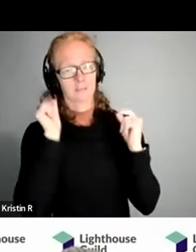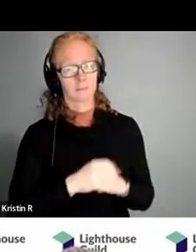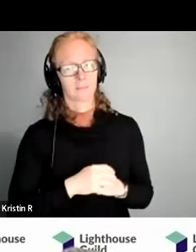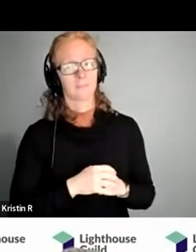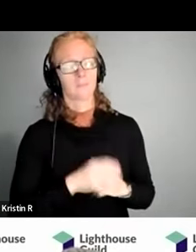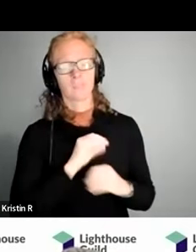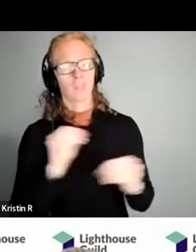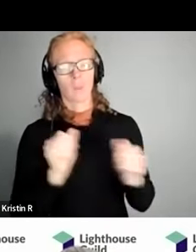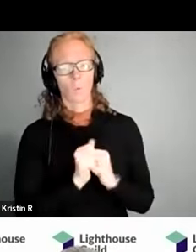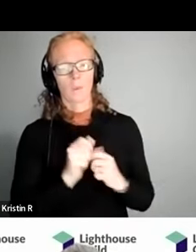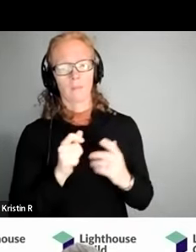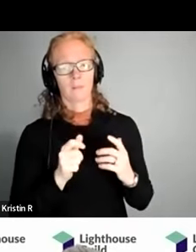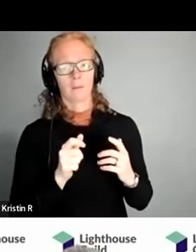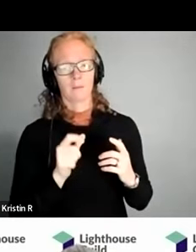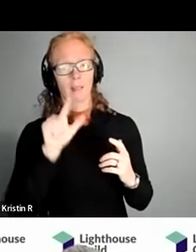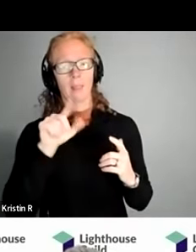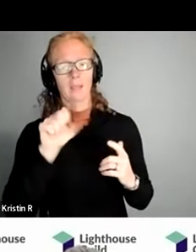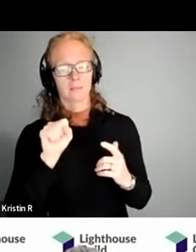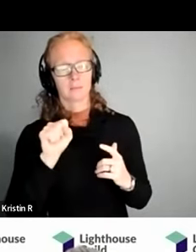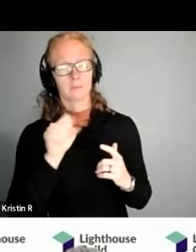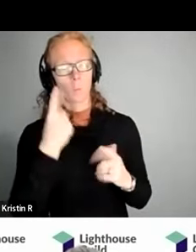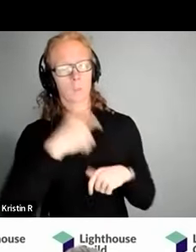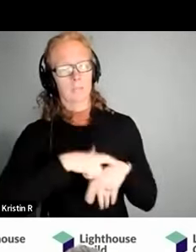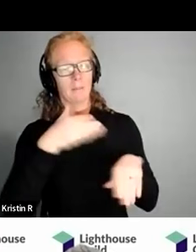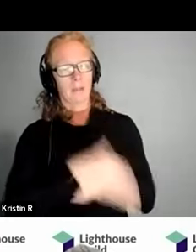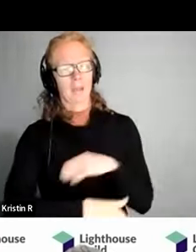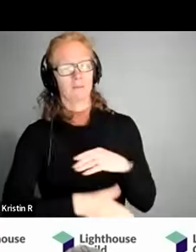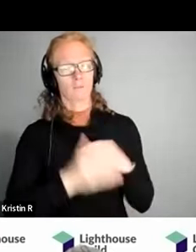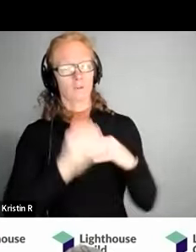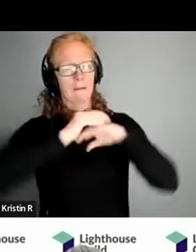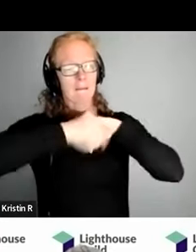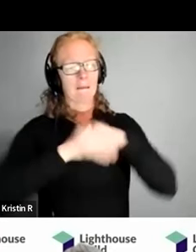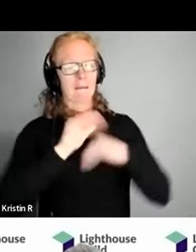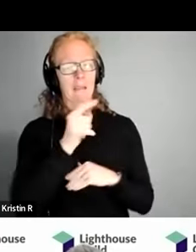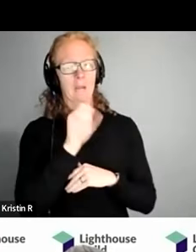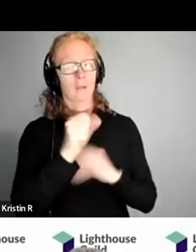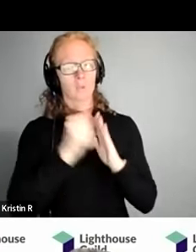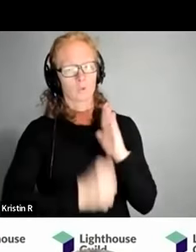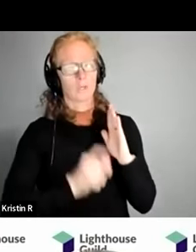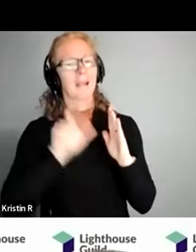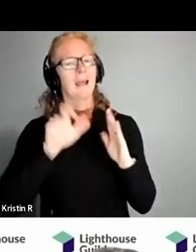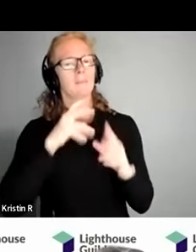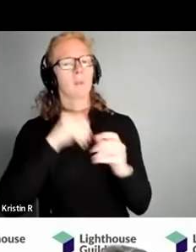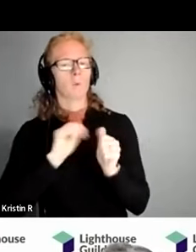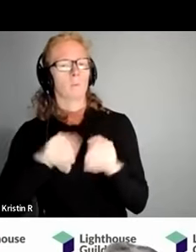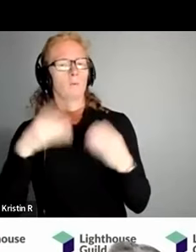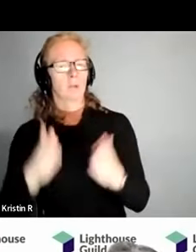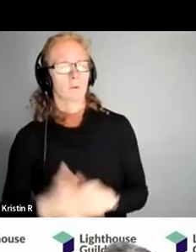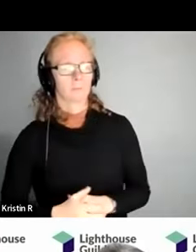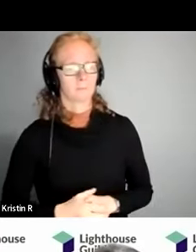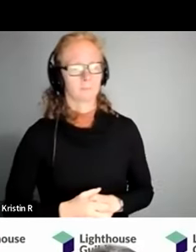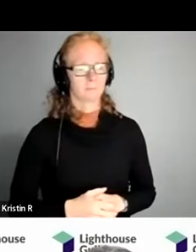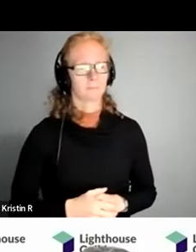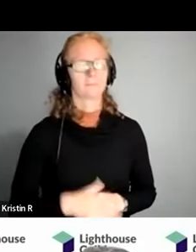nothing with lenses uh only one time after cataract surgery and they must be a provider just wanted to add that in great thank you